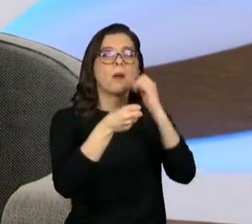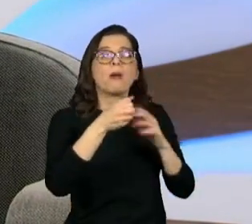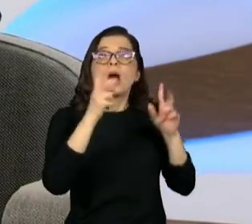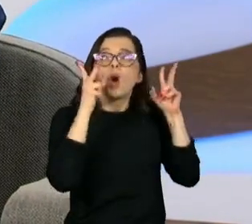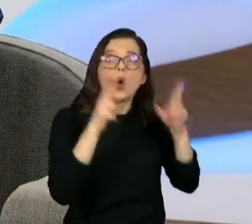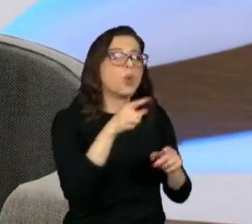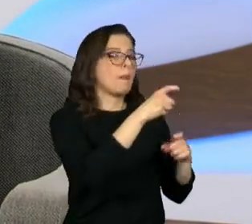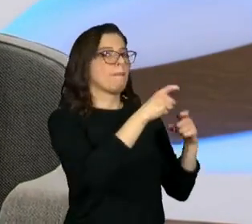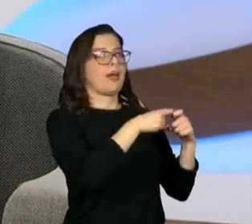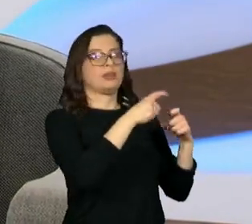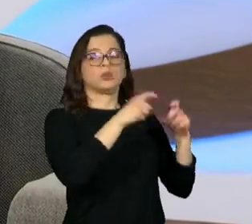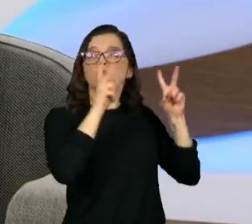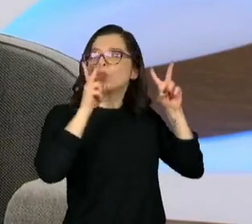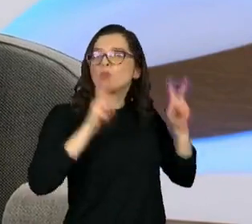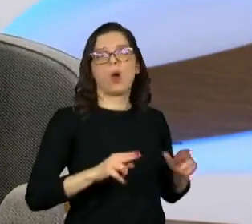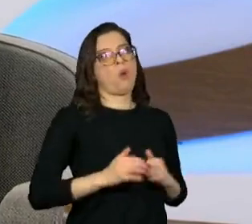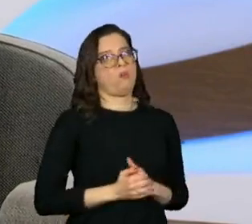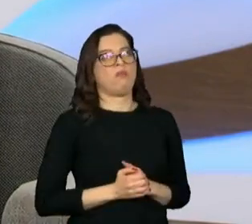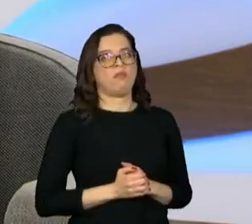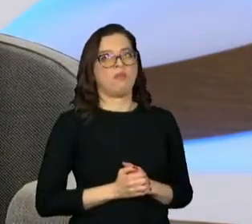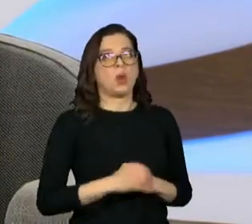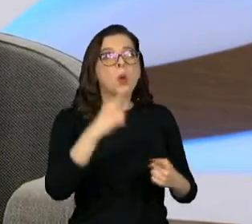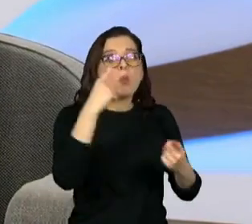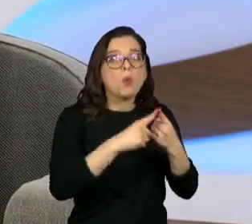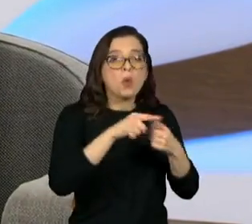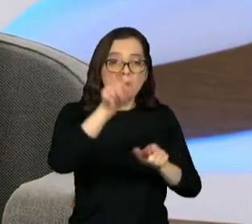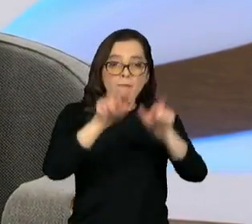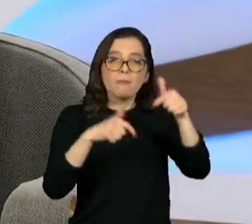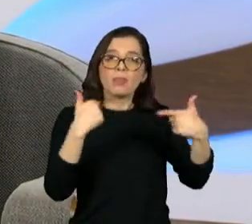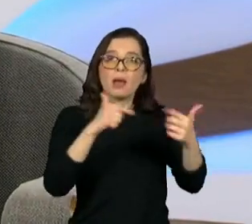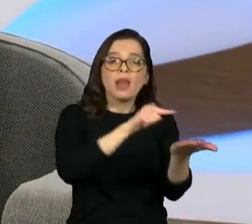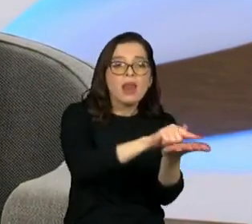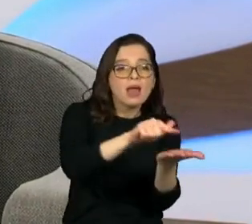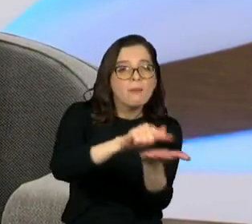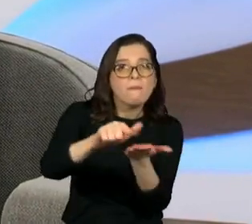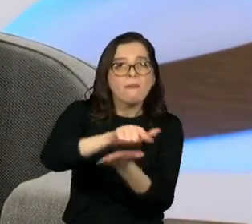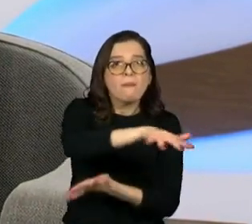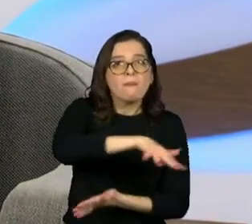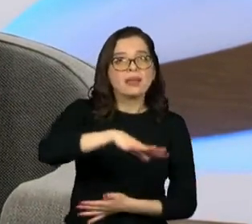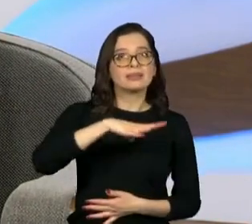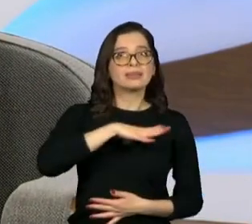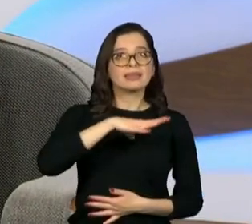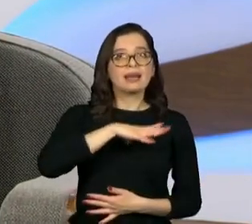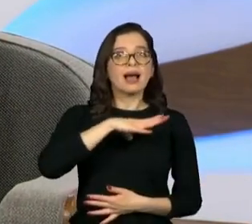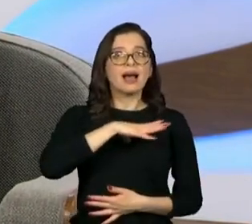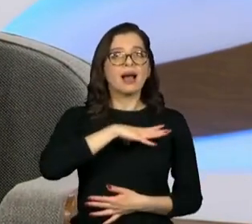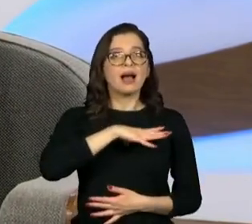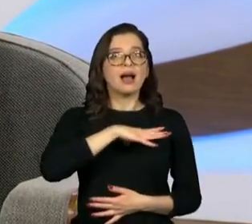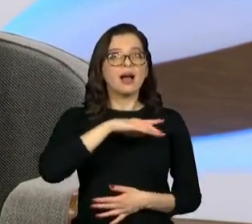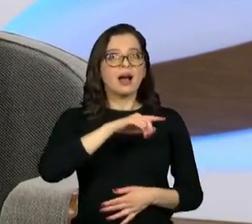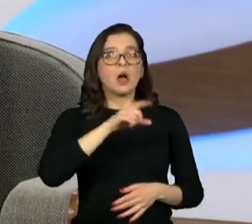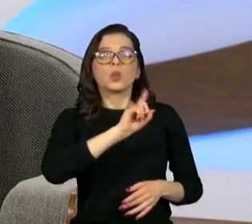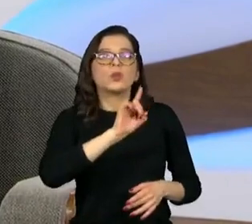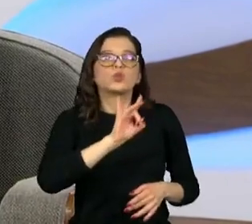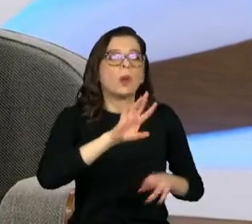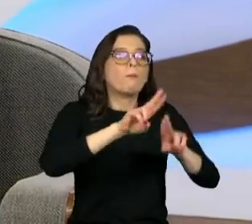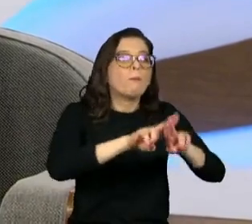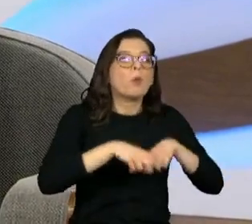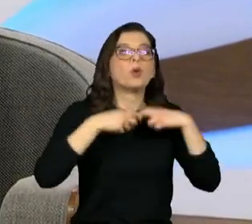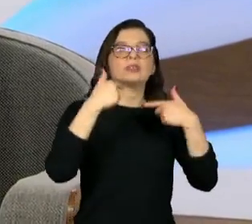as the physician. Because if that person, the sanitation worker, doesn't do,